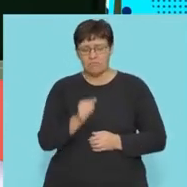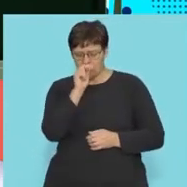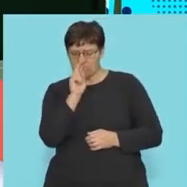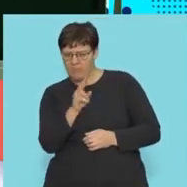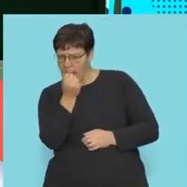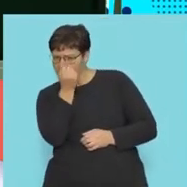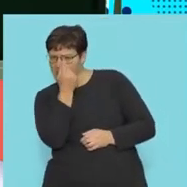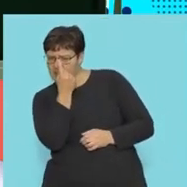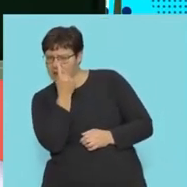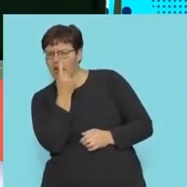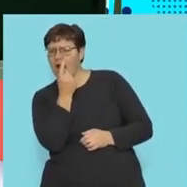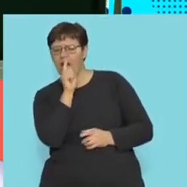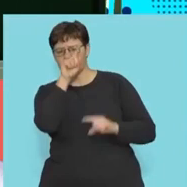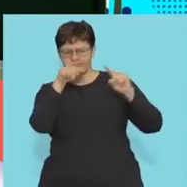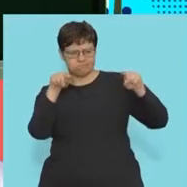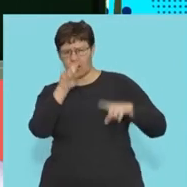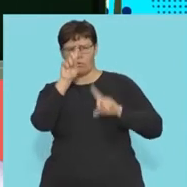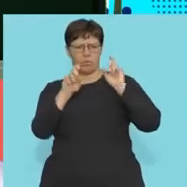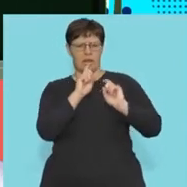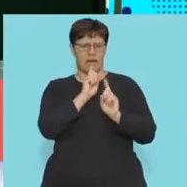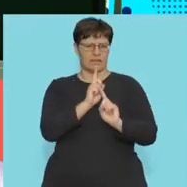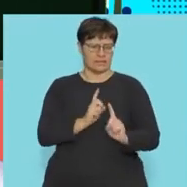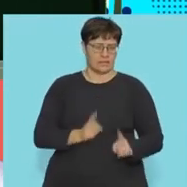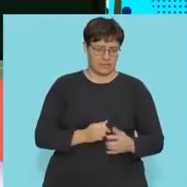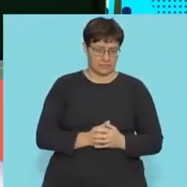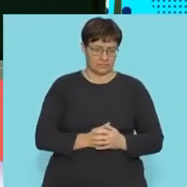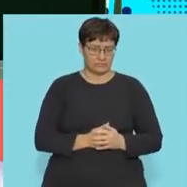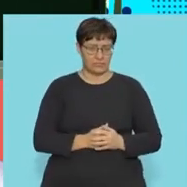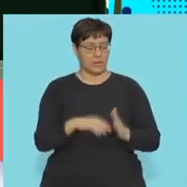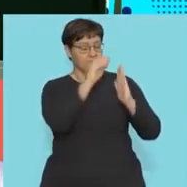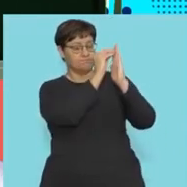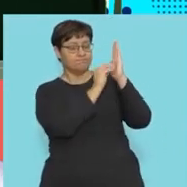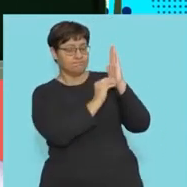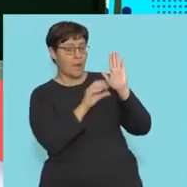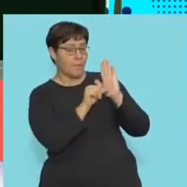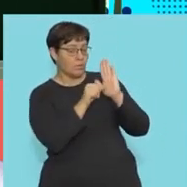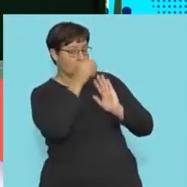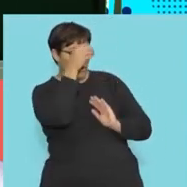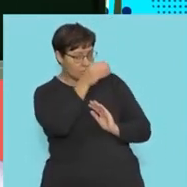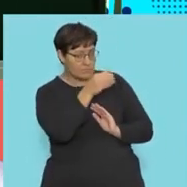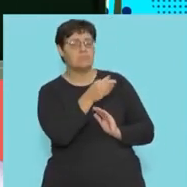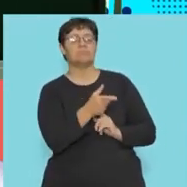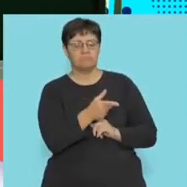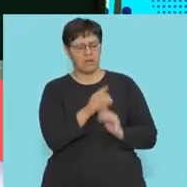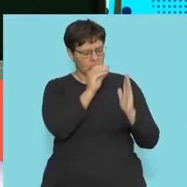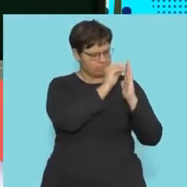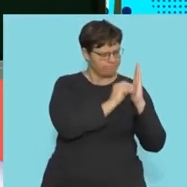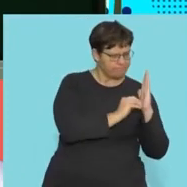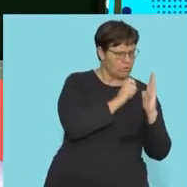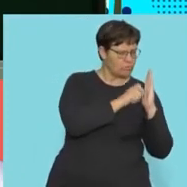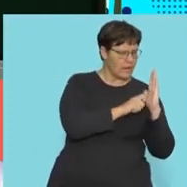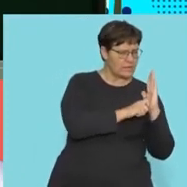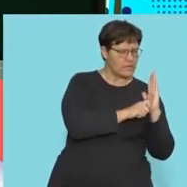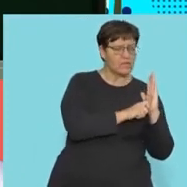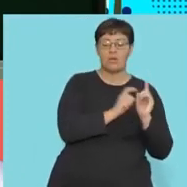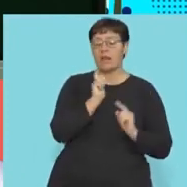apply our understanding to various different questions. I remind you to make note of some of these important concepts. Write them down so